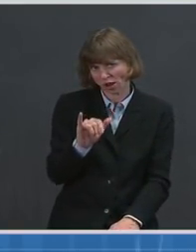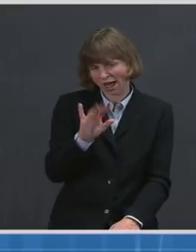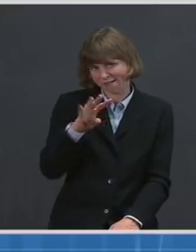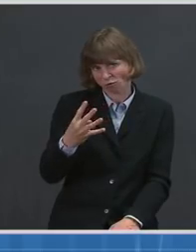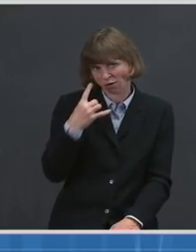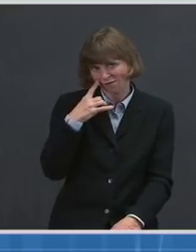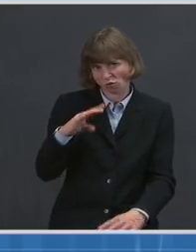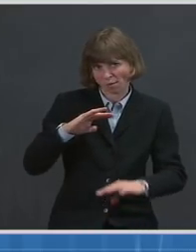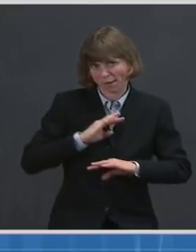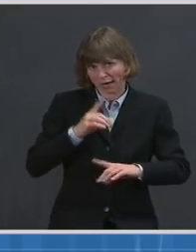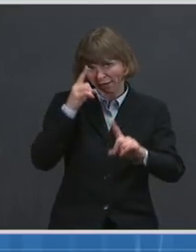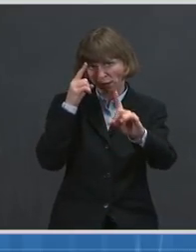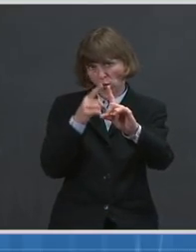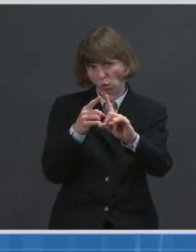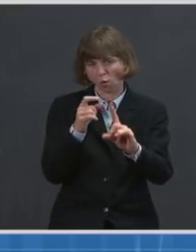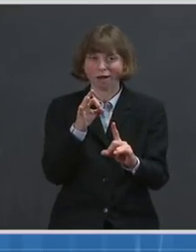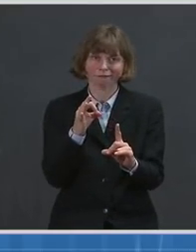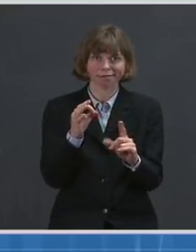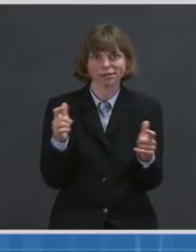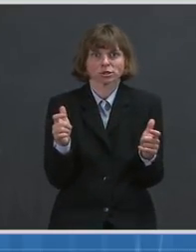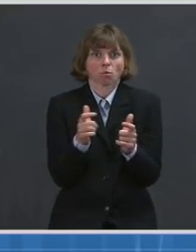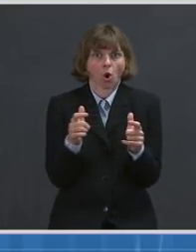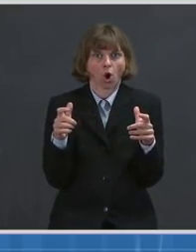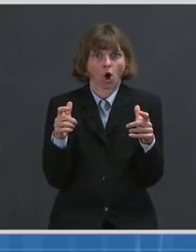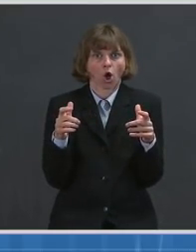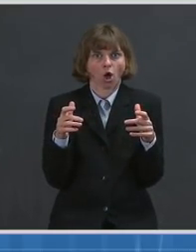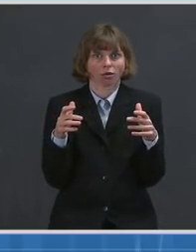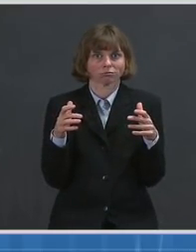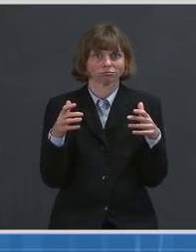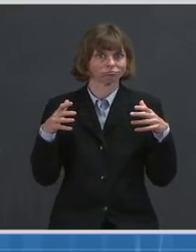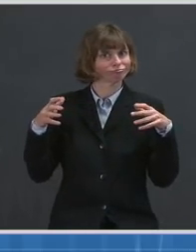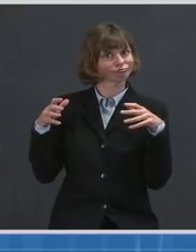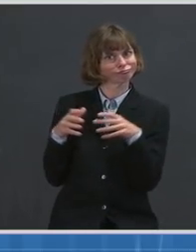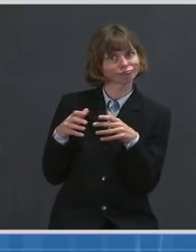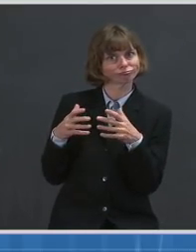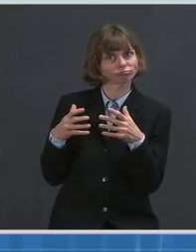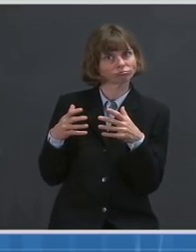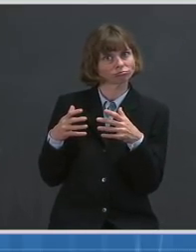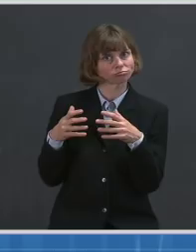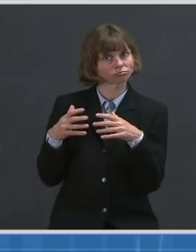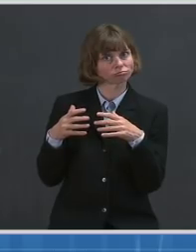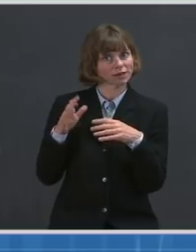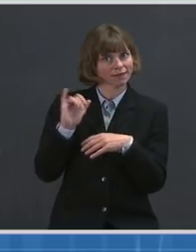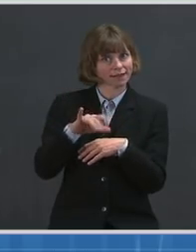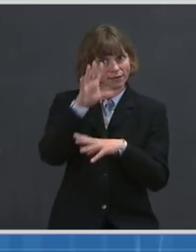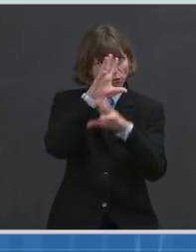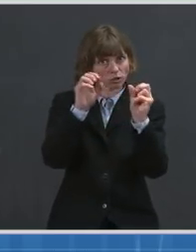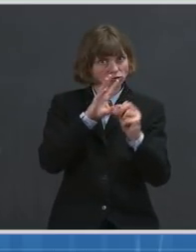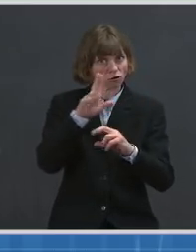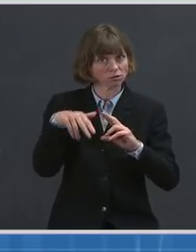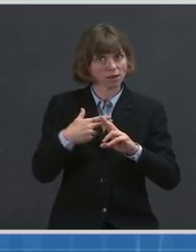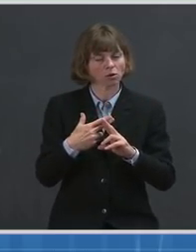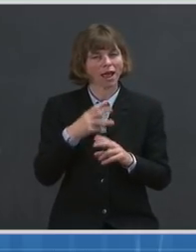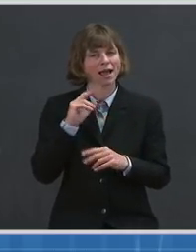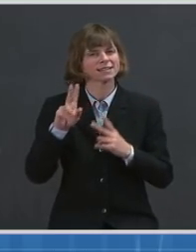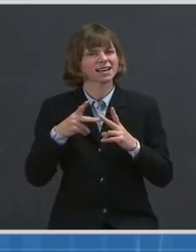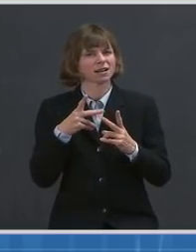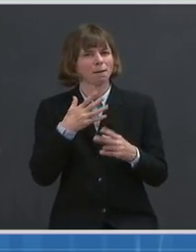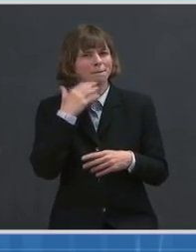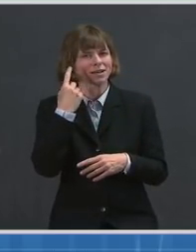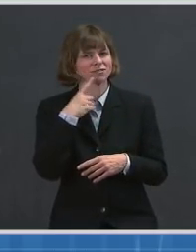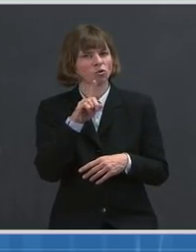meet that goal of having those small gatherings that the President was talking about? And secondly, I think this is probably best for Jeff, but